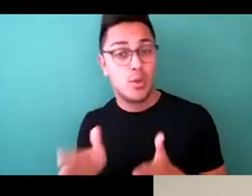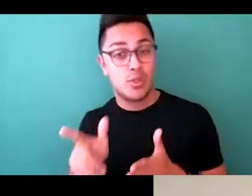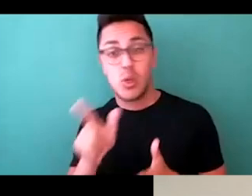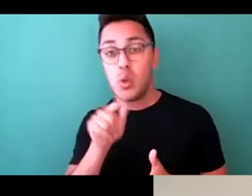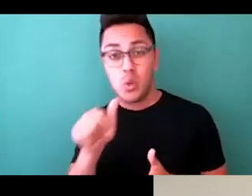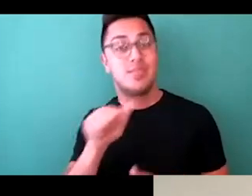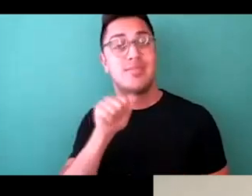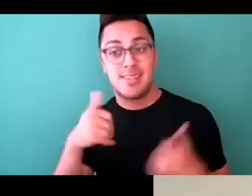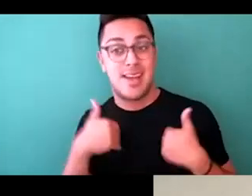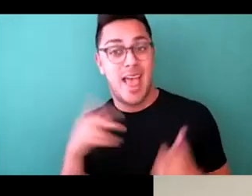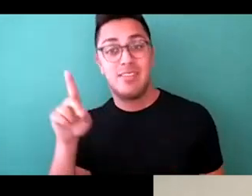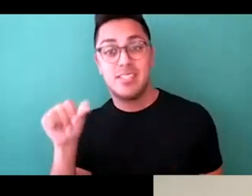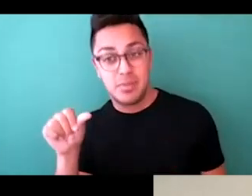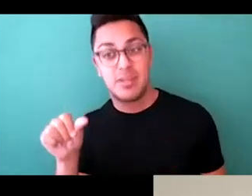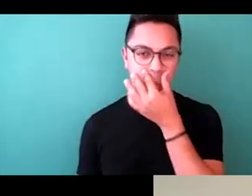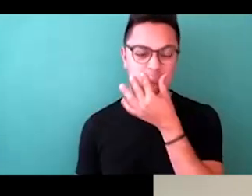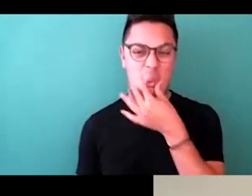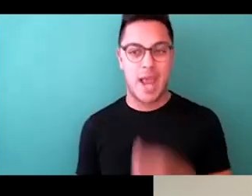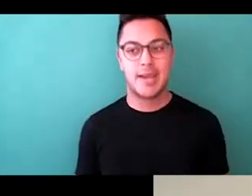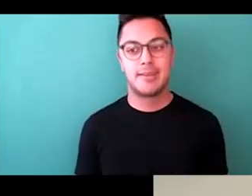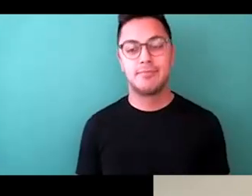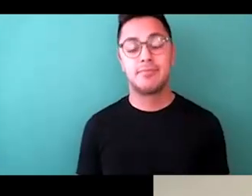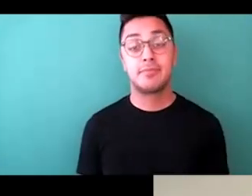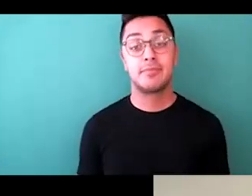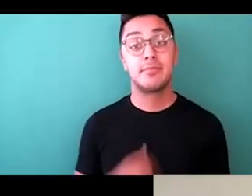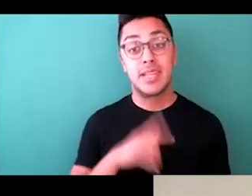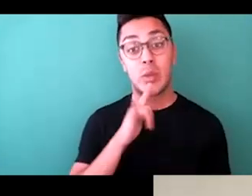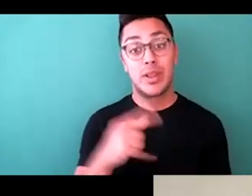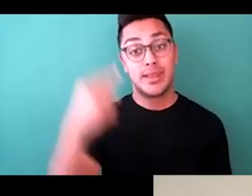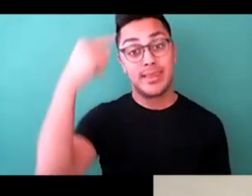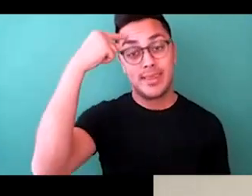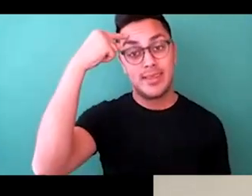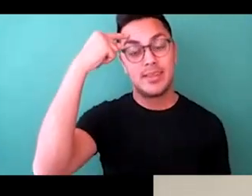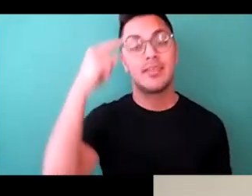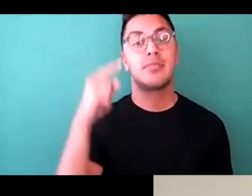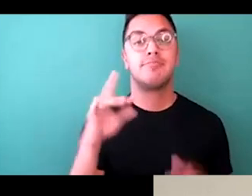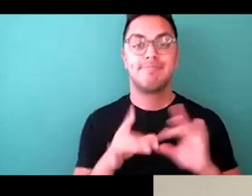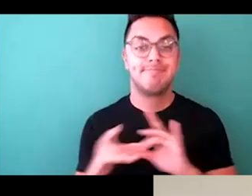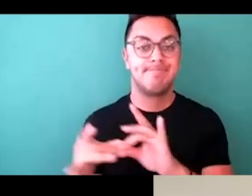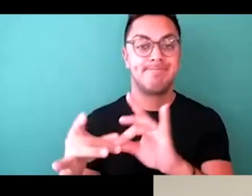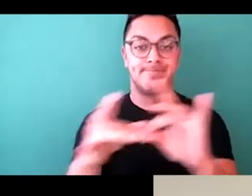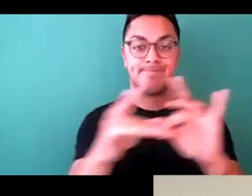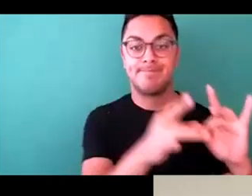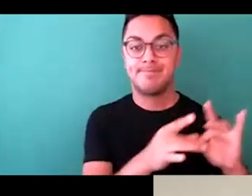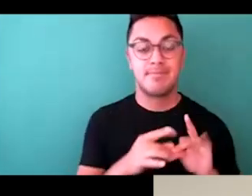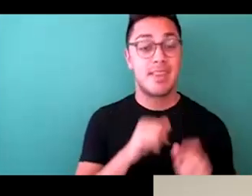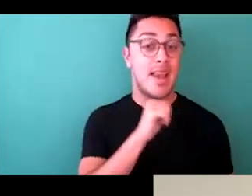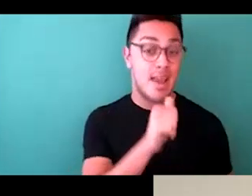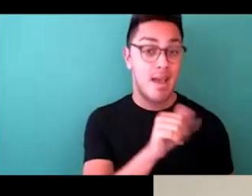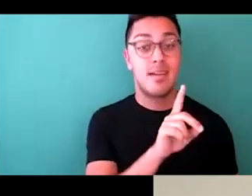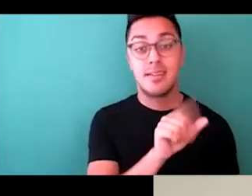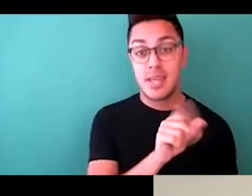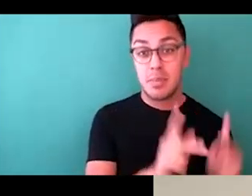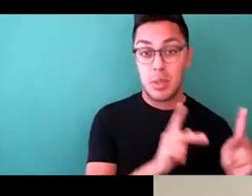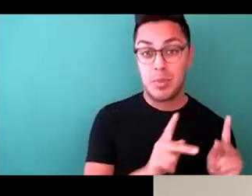we'll be able to reach equity gaps. I really think that unifying non-disabled people and disabled